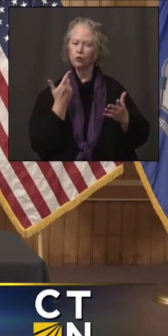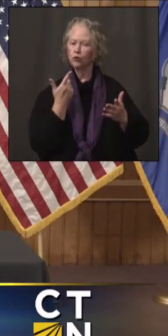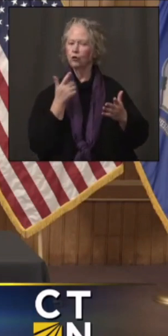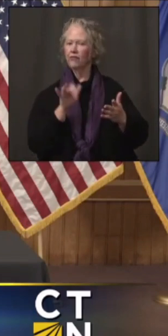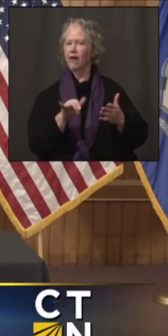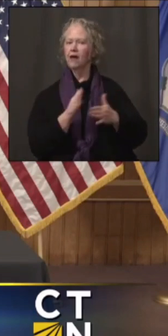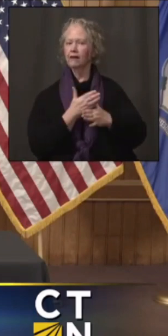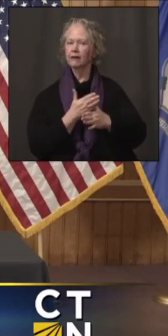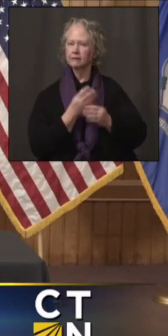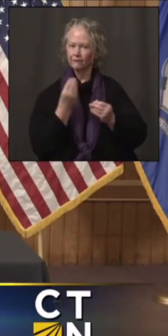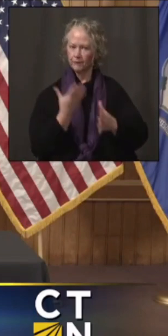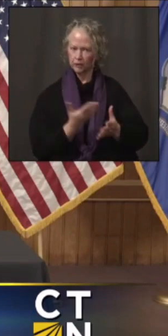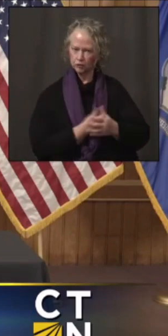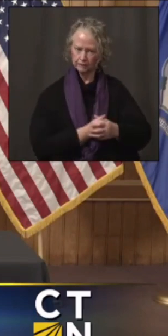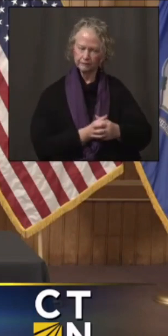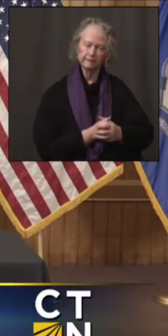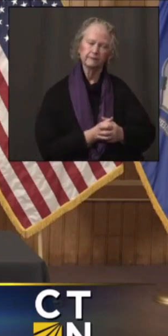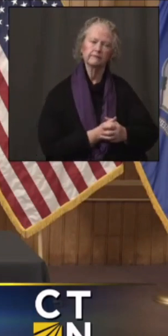shared publicly?